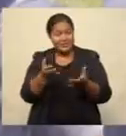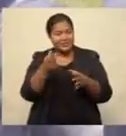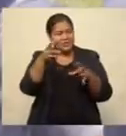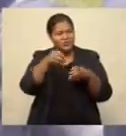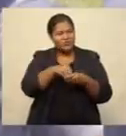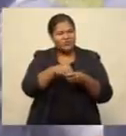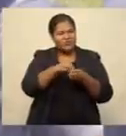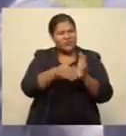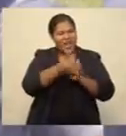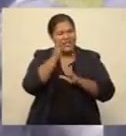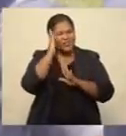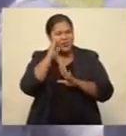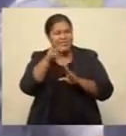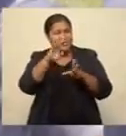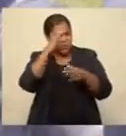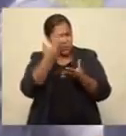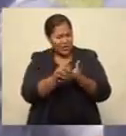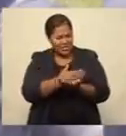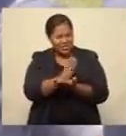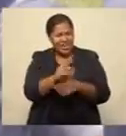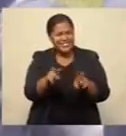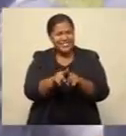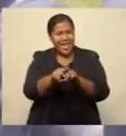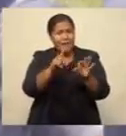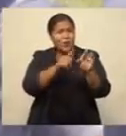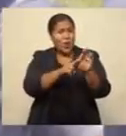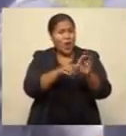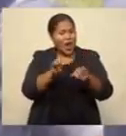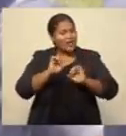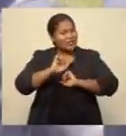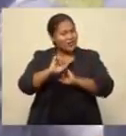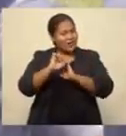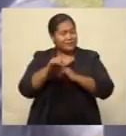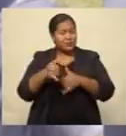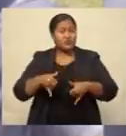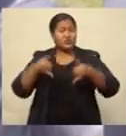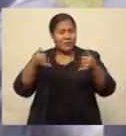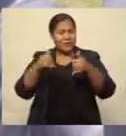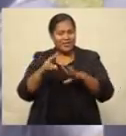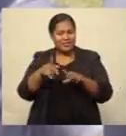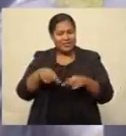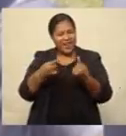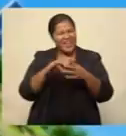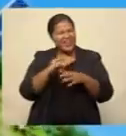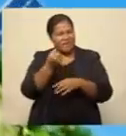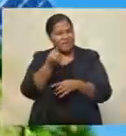share a common goal of championing the fight against climate change.